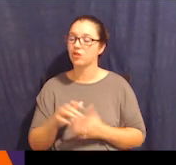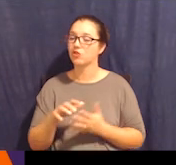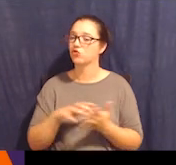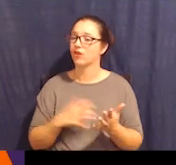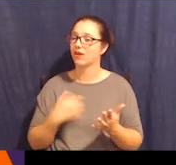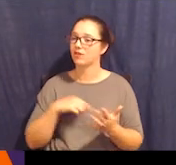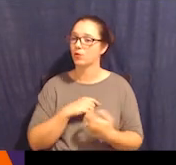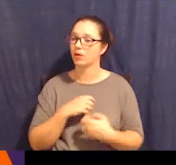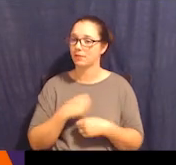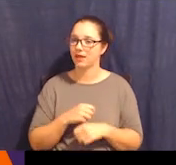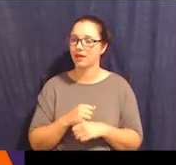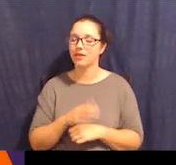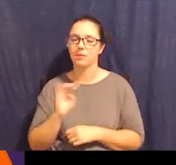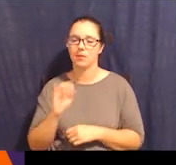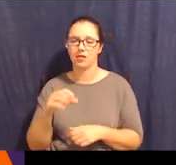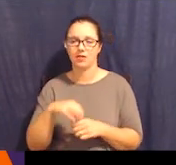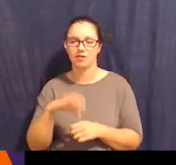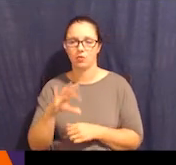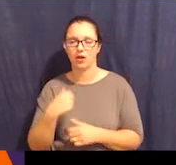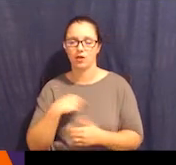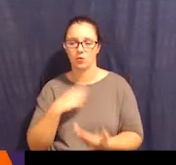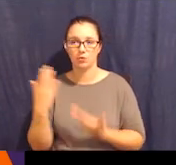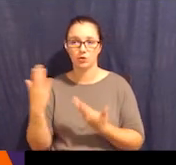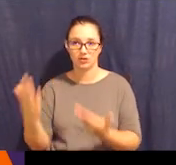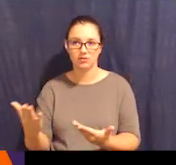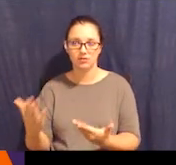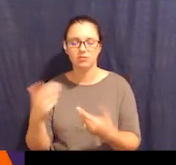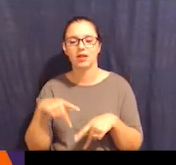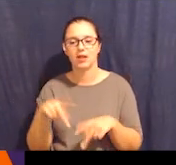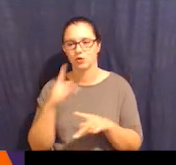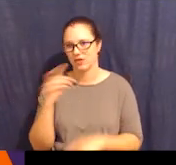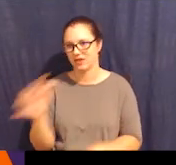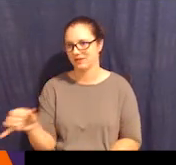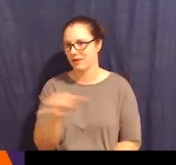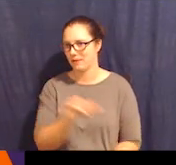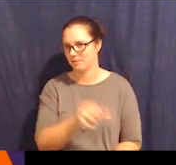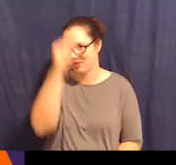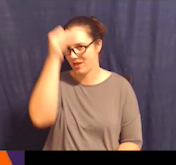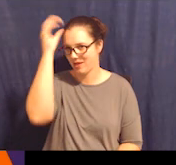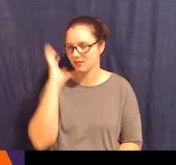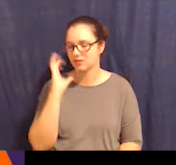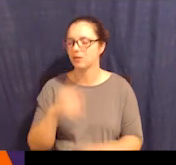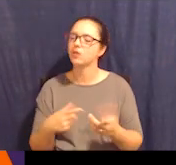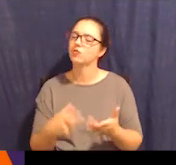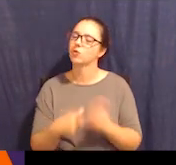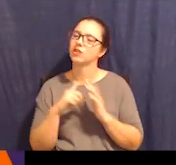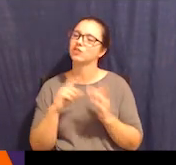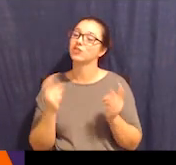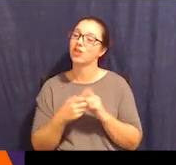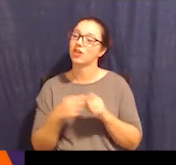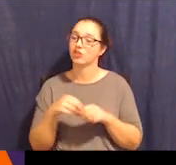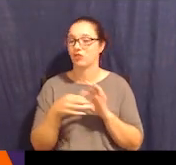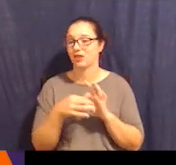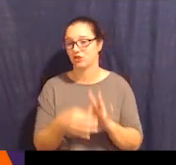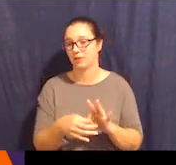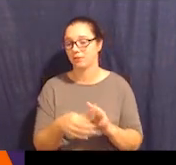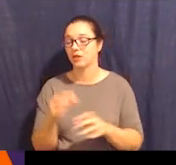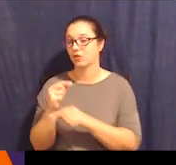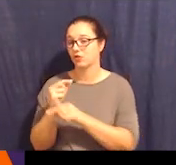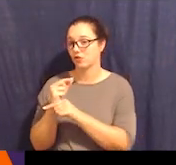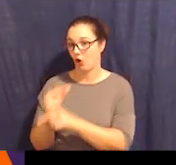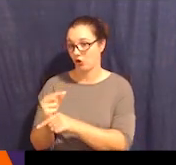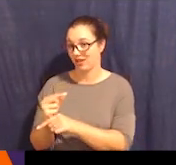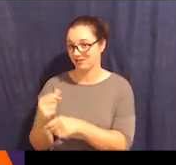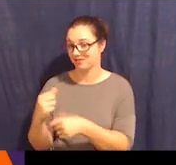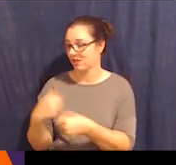the same, but it does require change in relationship, right? Being a guardian, I make all decisions for the other person. And even